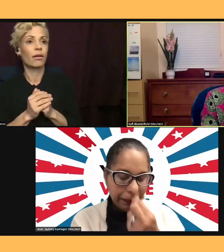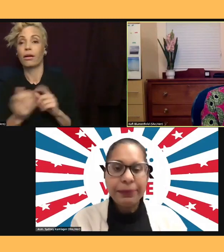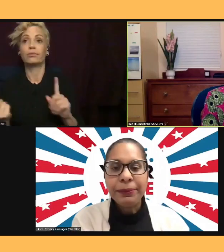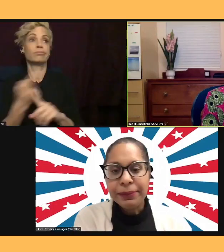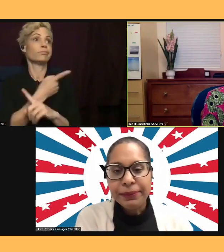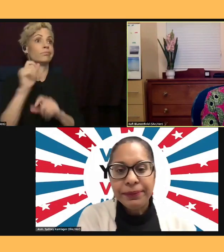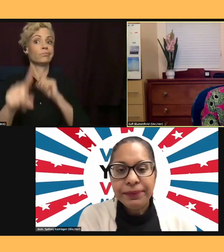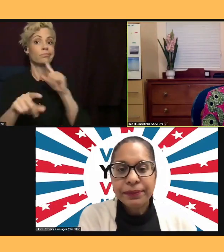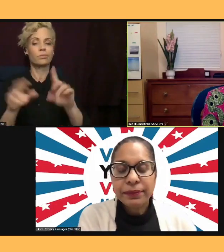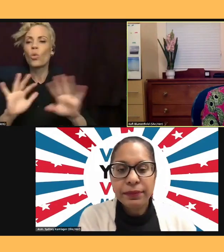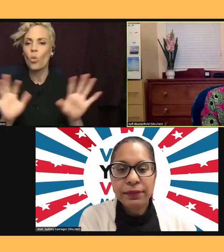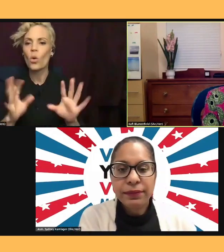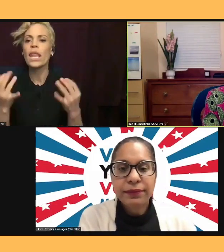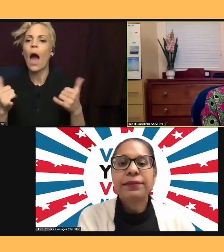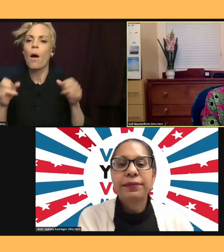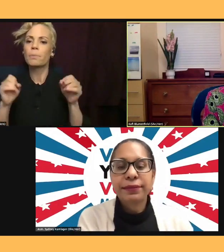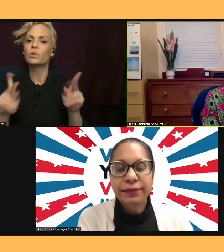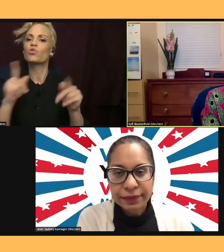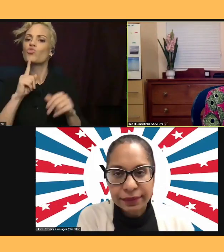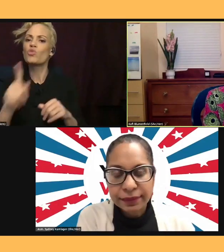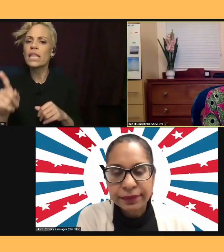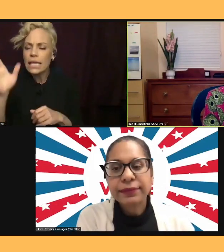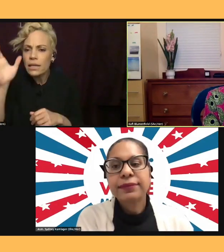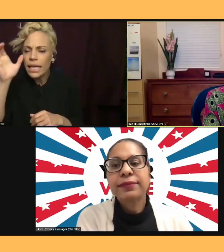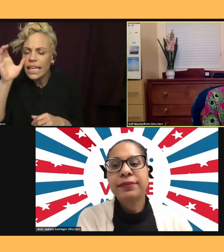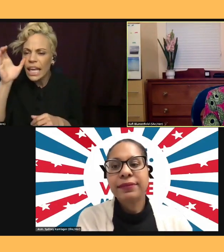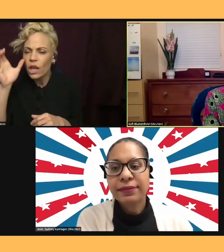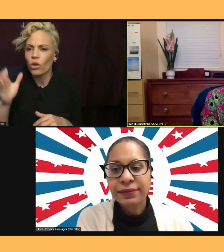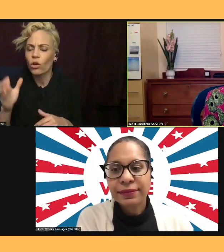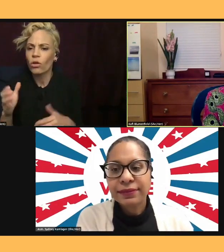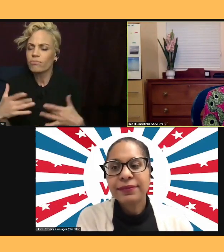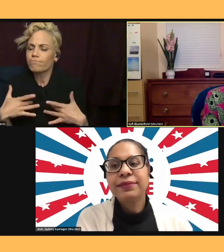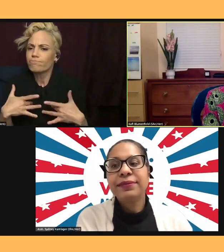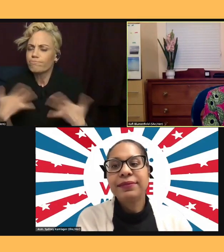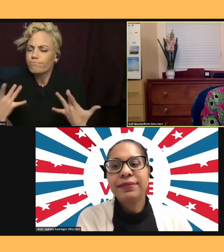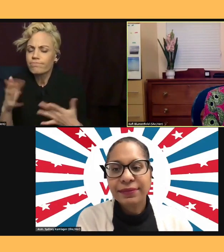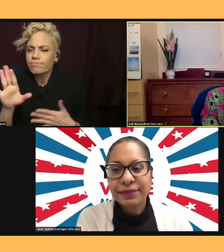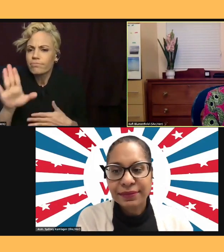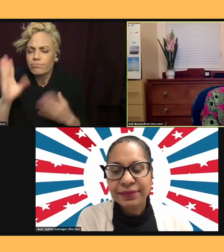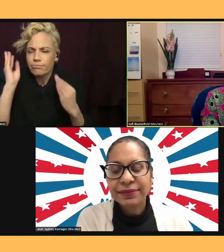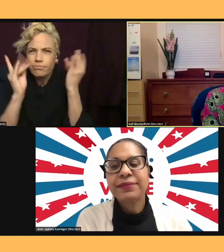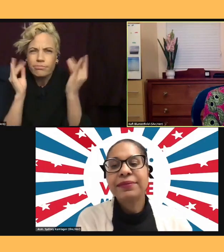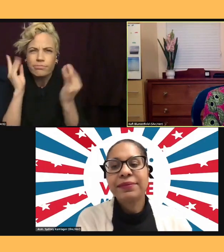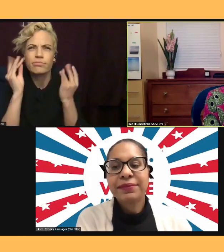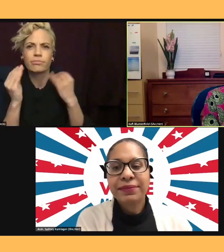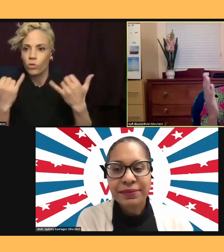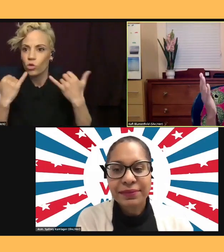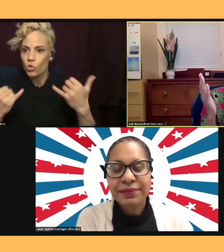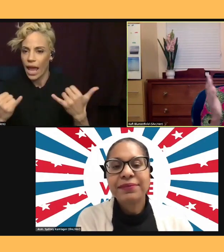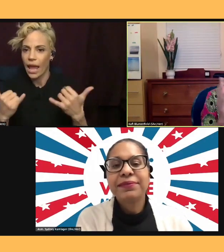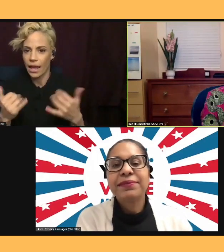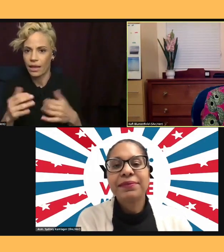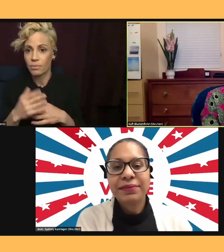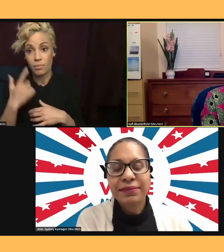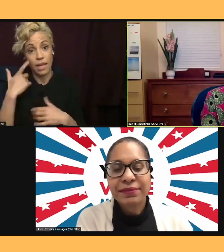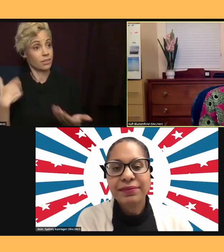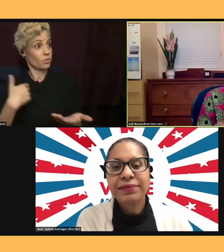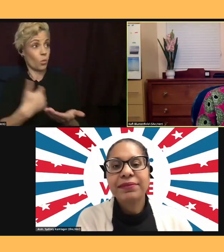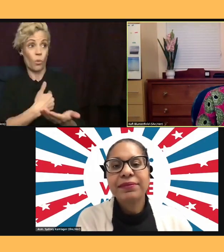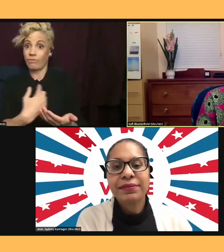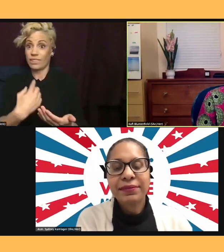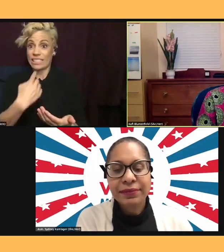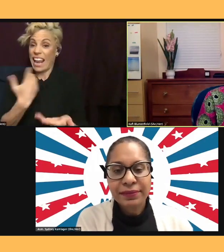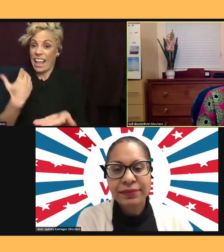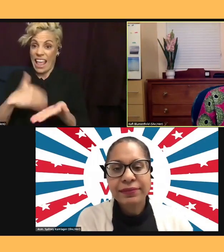to really hear what's on your mind today during this, as we keep saying, unprecedented